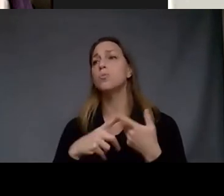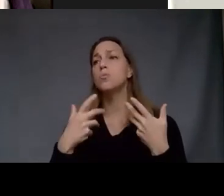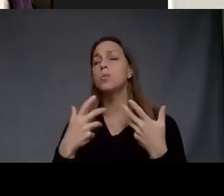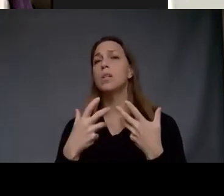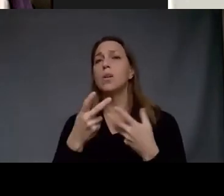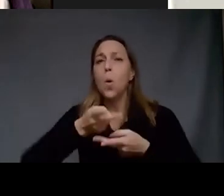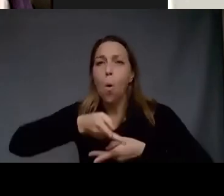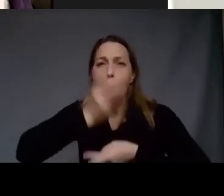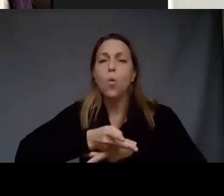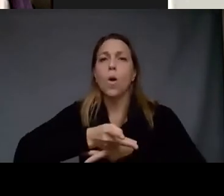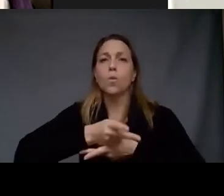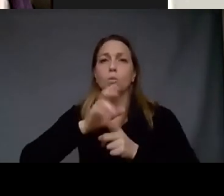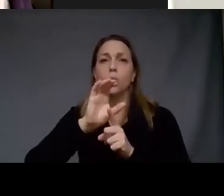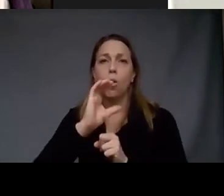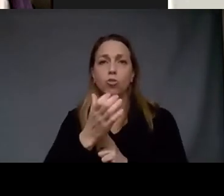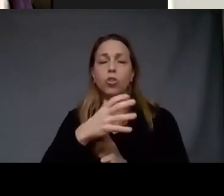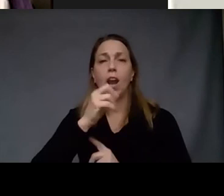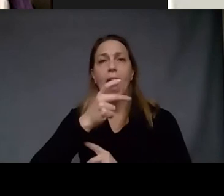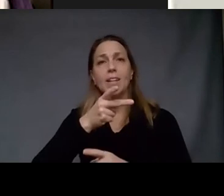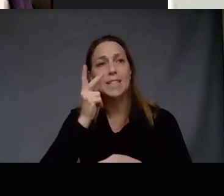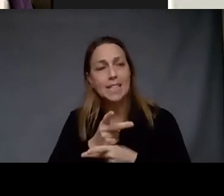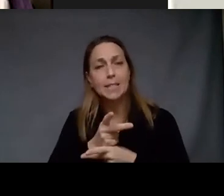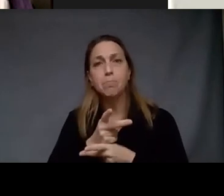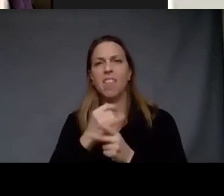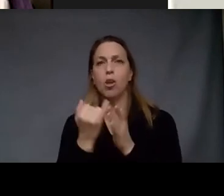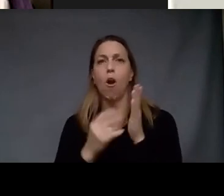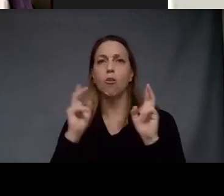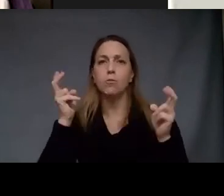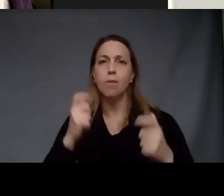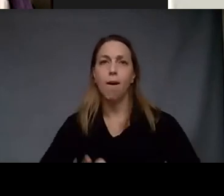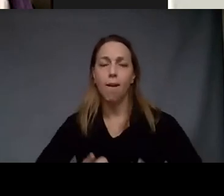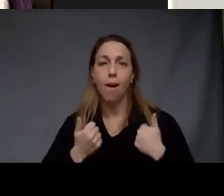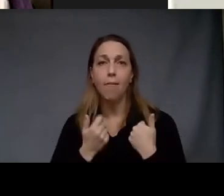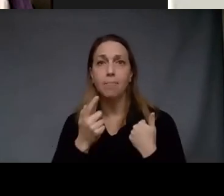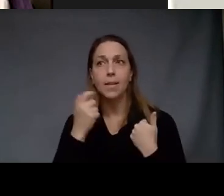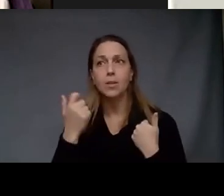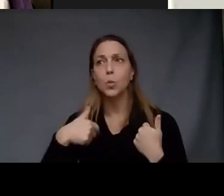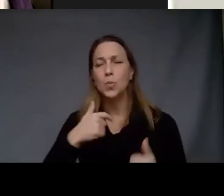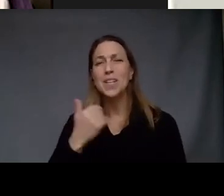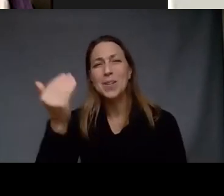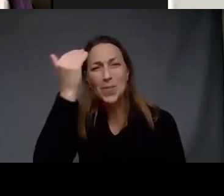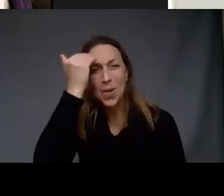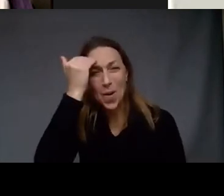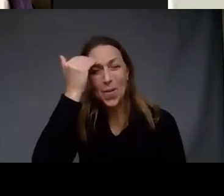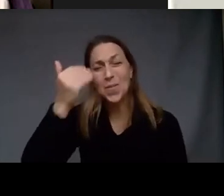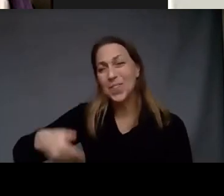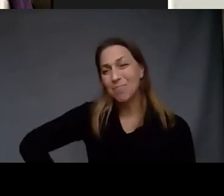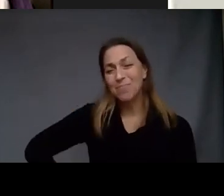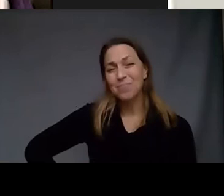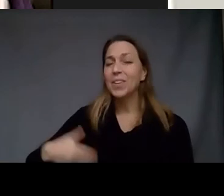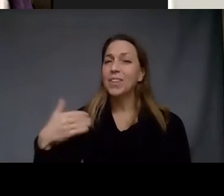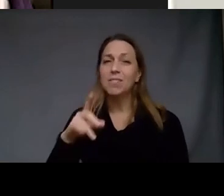culture and keep the arts alive because we all sense intuitively that it's